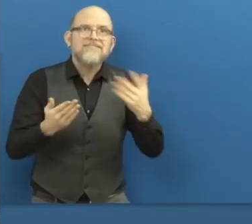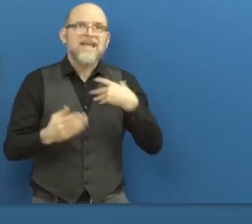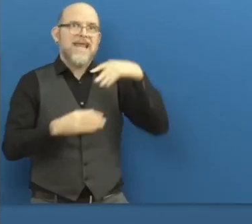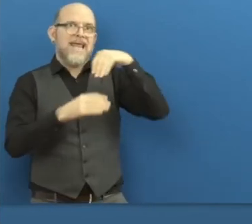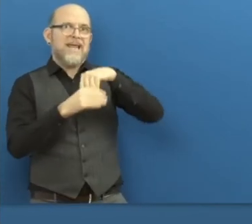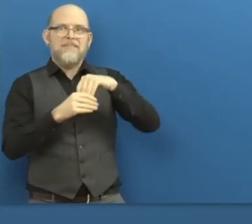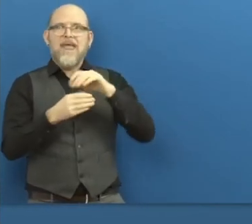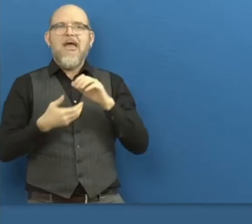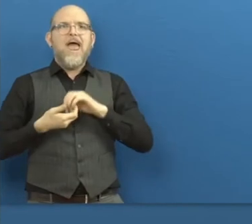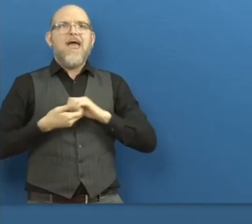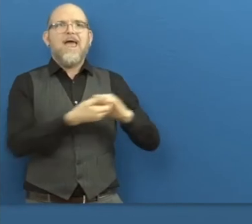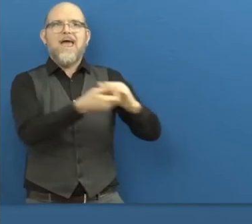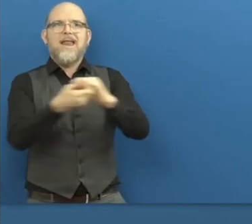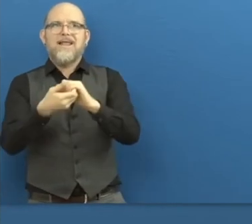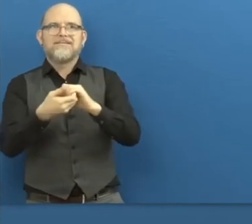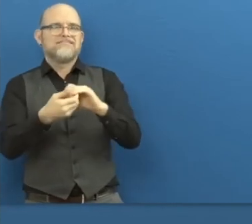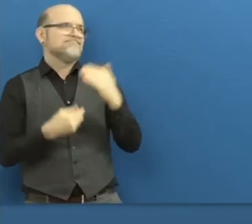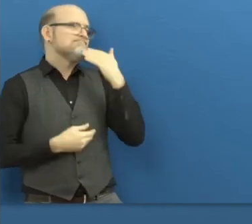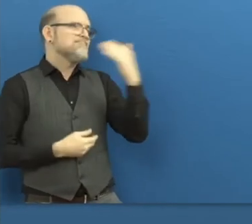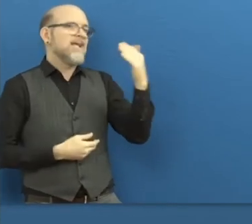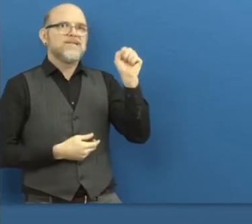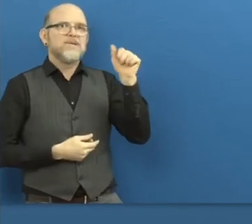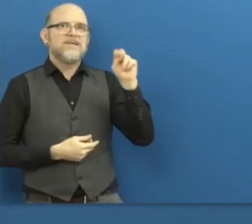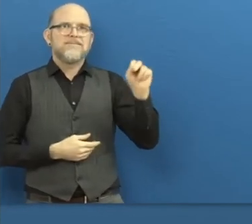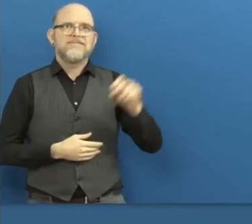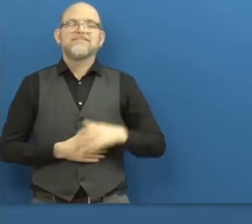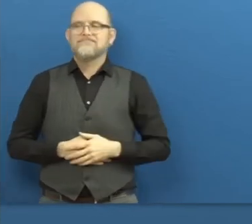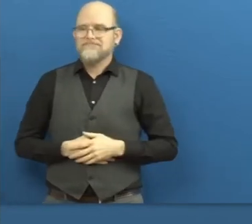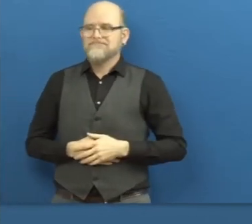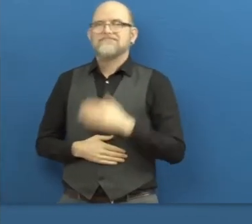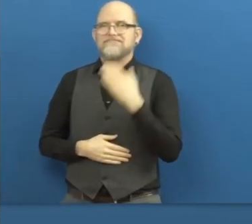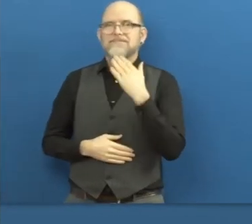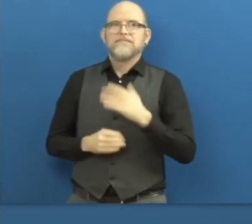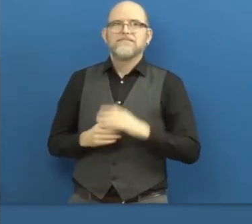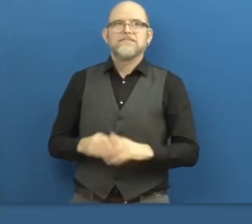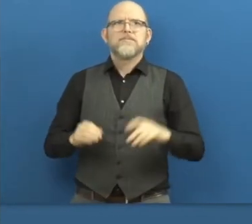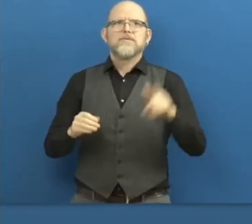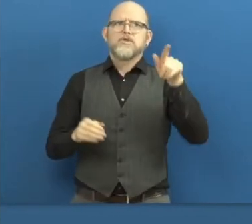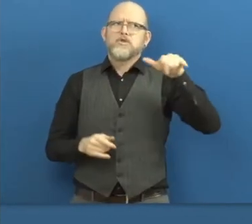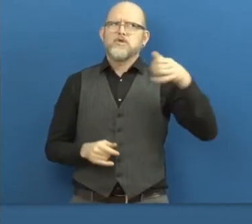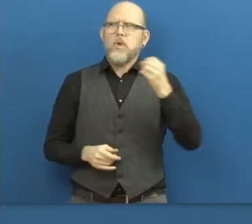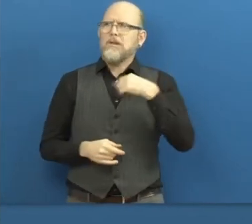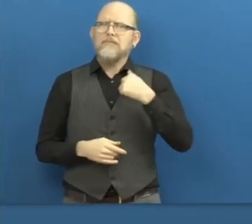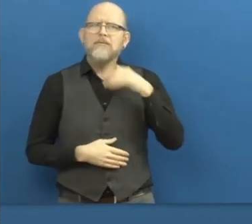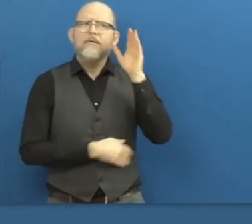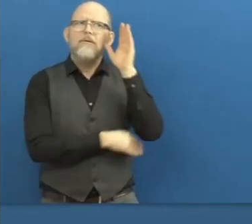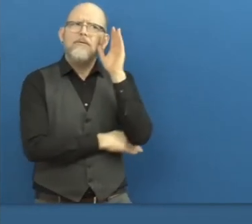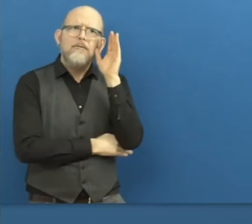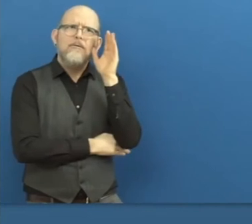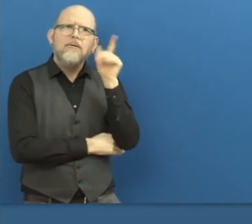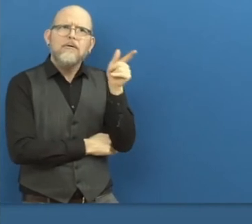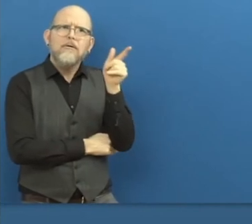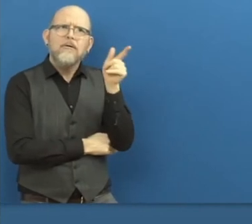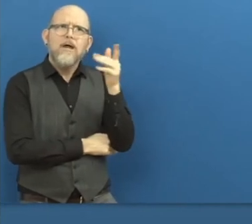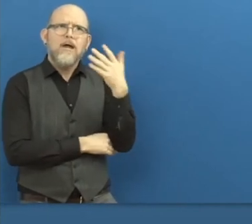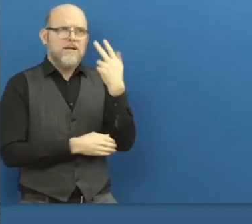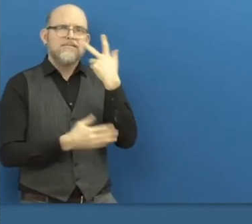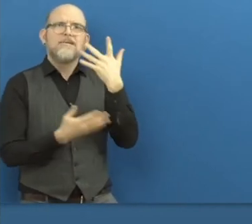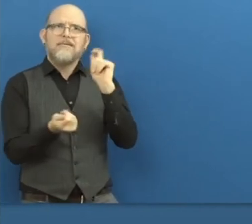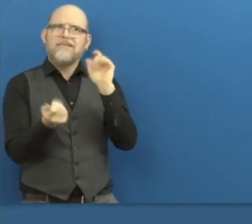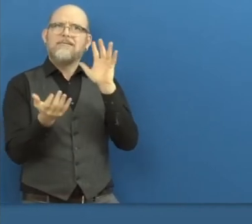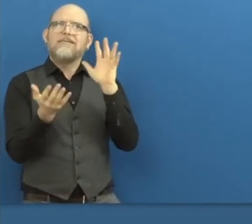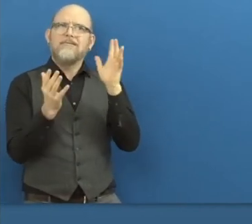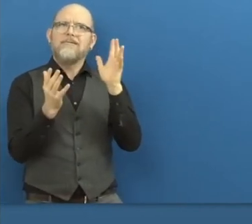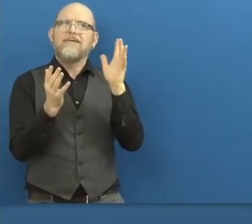you. And I think actually, listening to you, John, we are seeing a shift here in terms of business leaders and